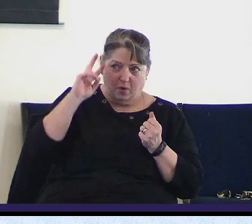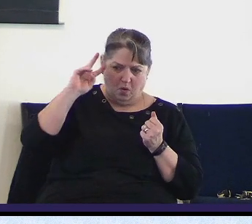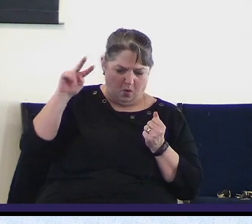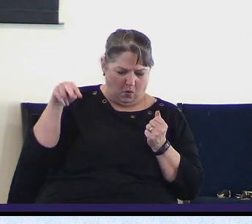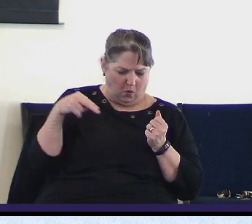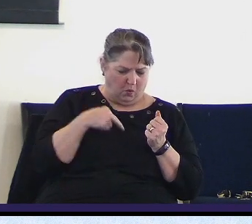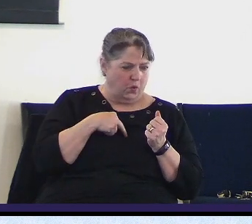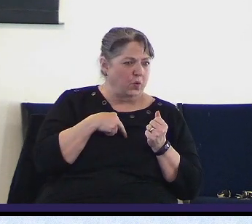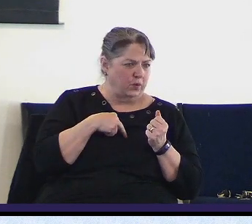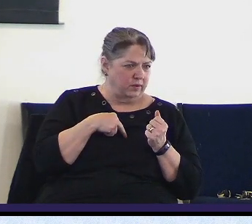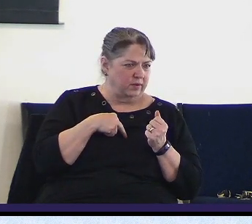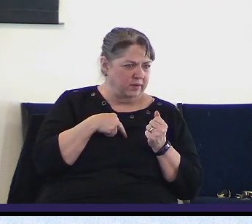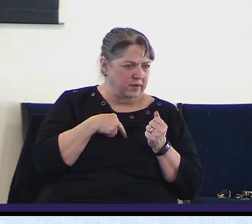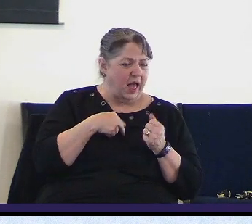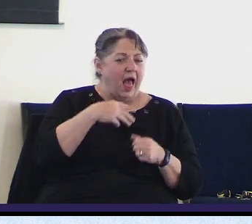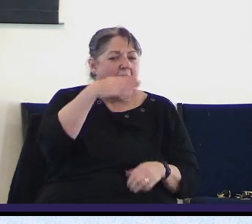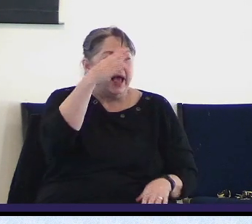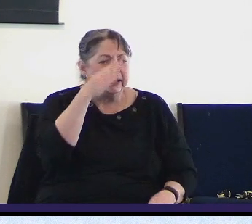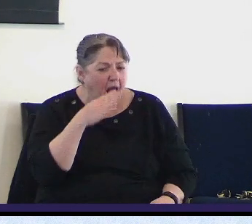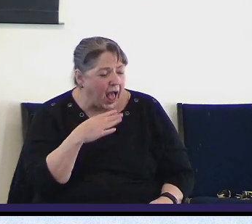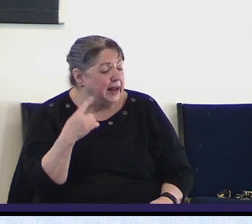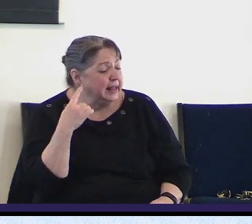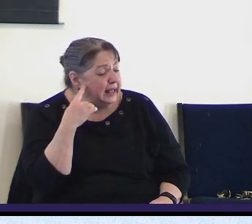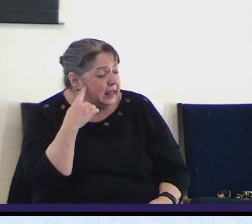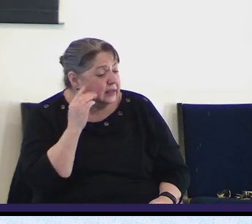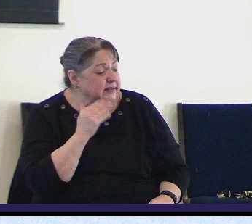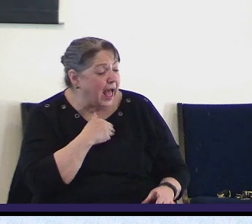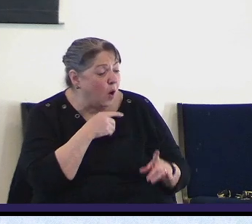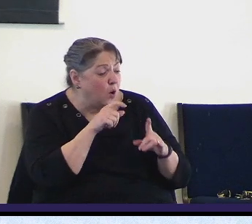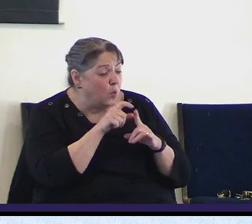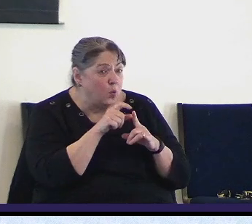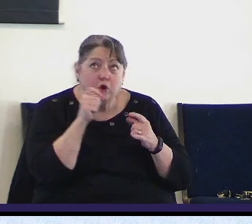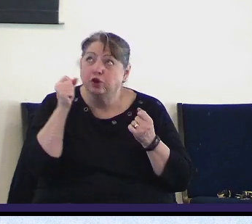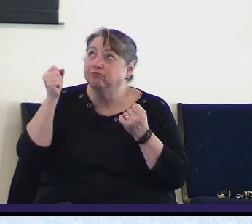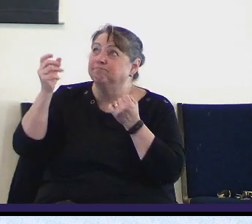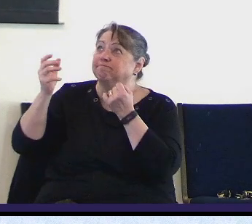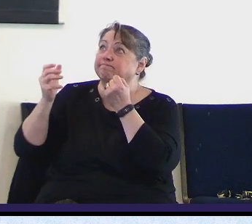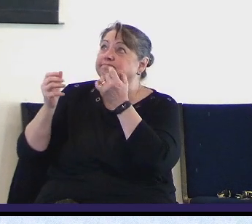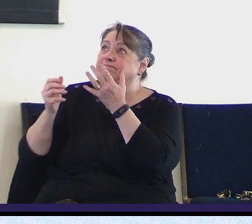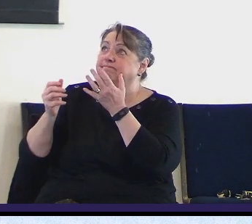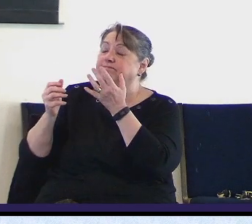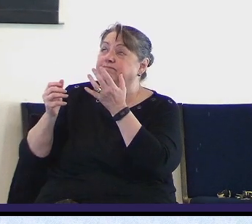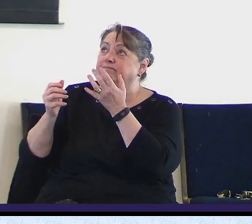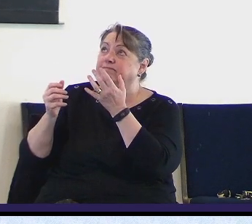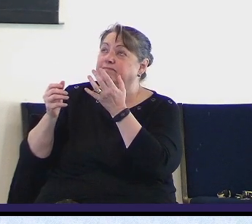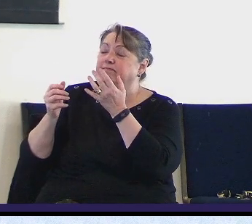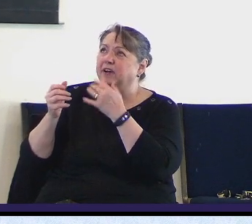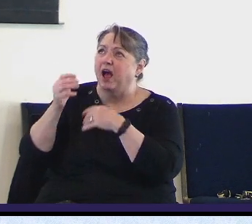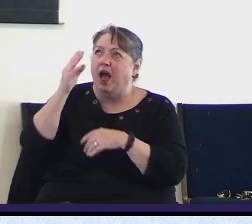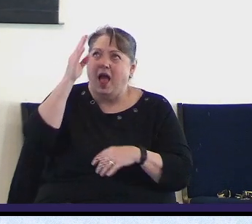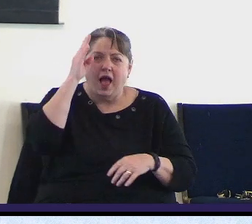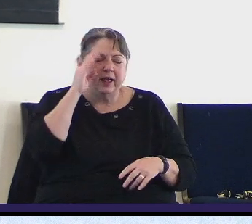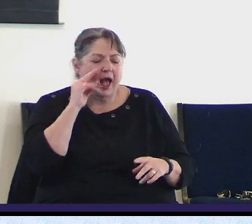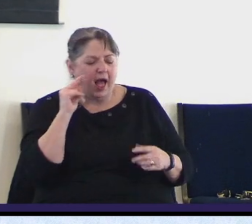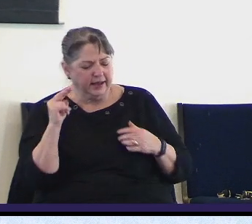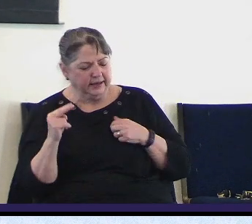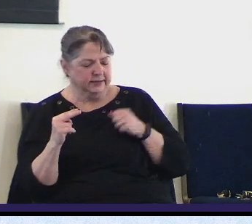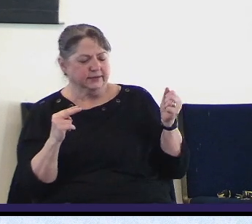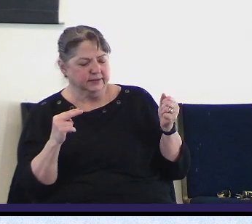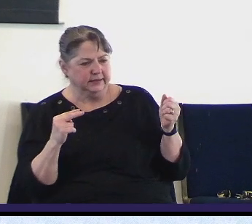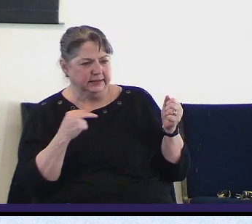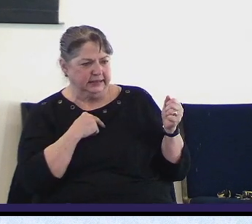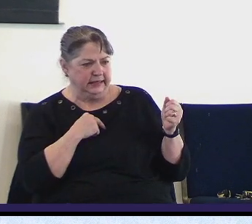when the words that we speak in prayer and the condition of our hearts are right with God God will move